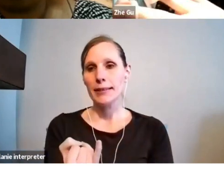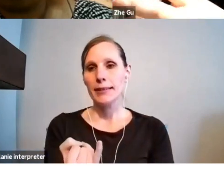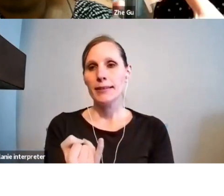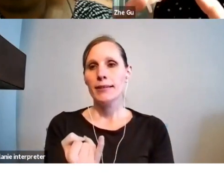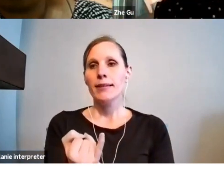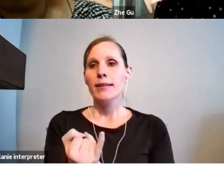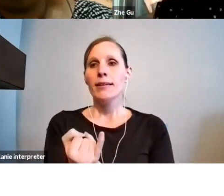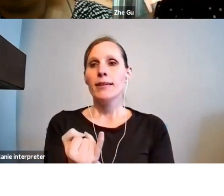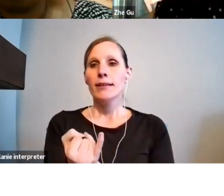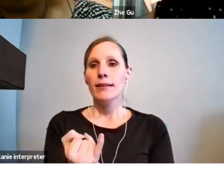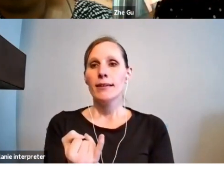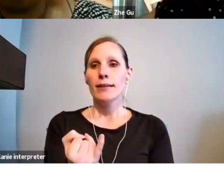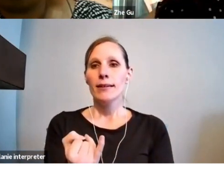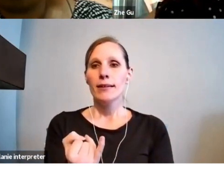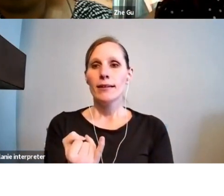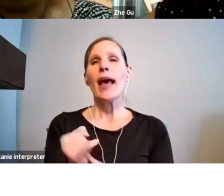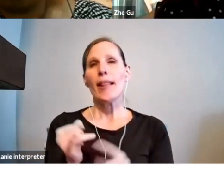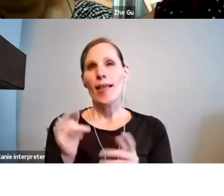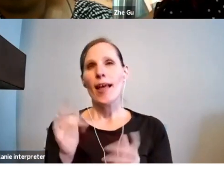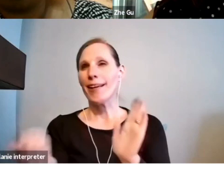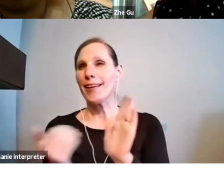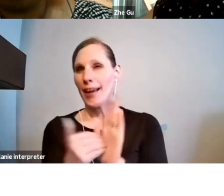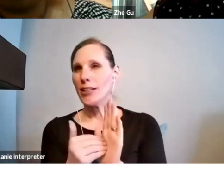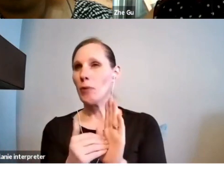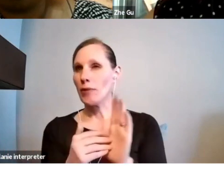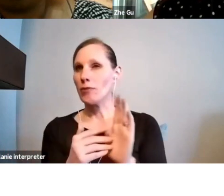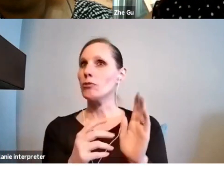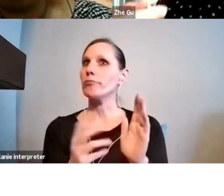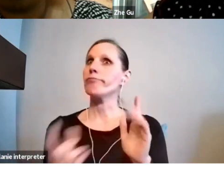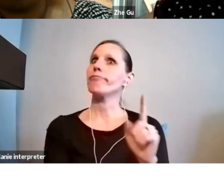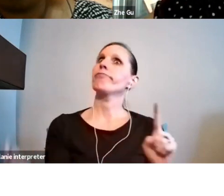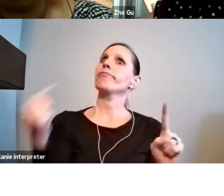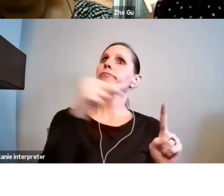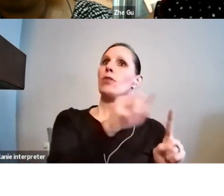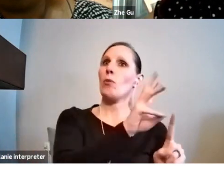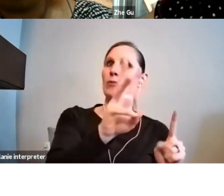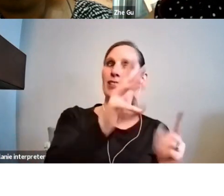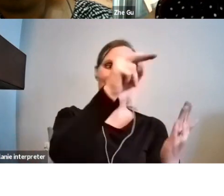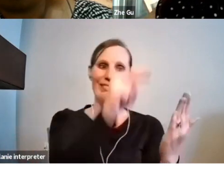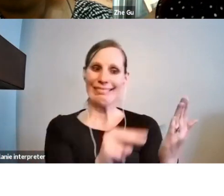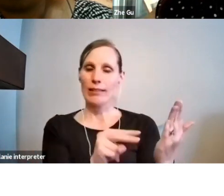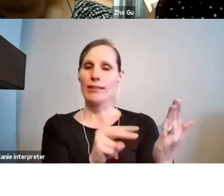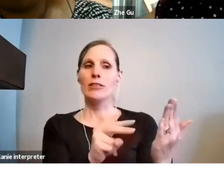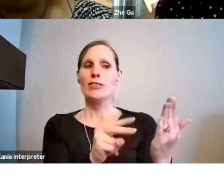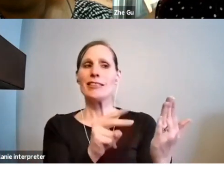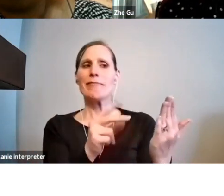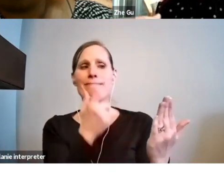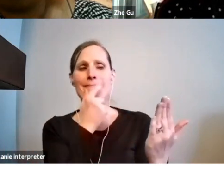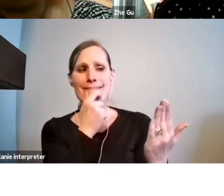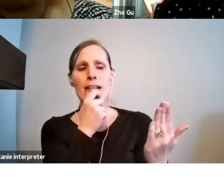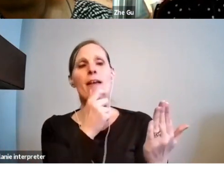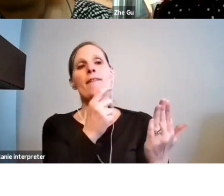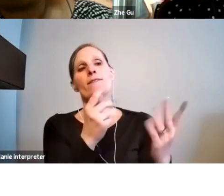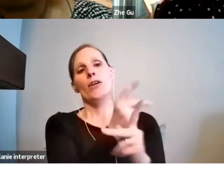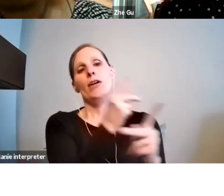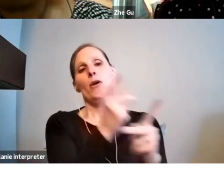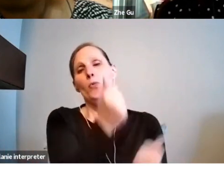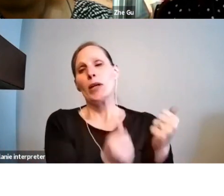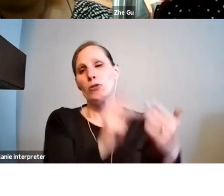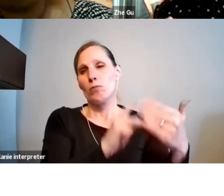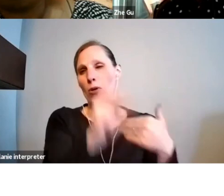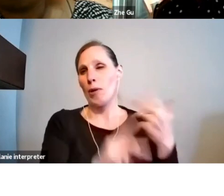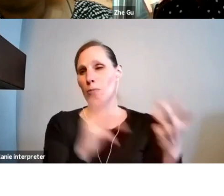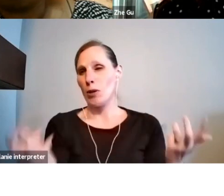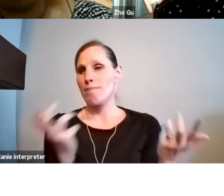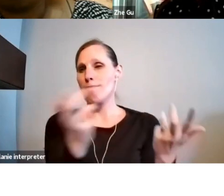you'll then have to find the appropriate fit for the grant program. And the grant program will have specific, um, eligibility criteria